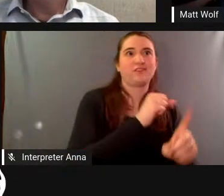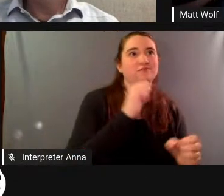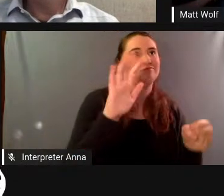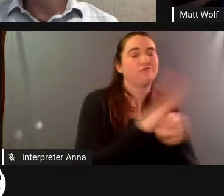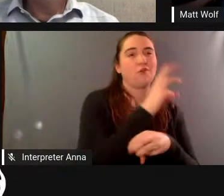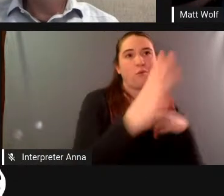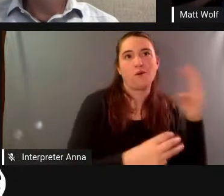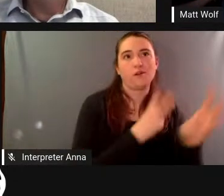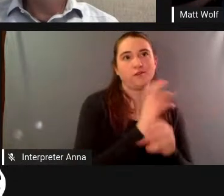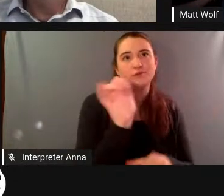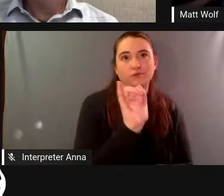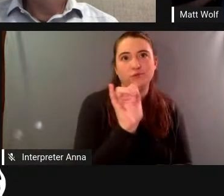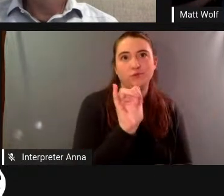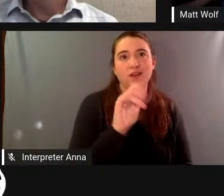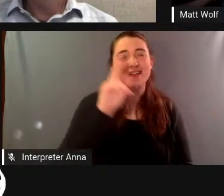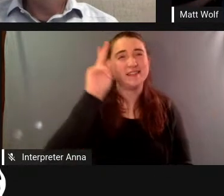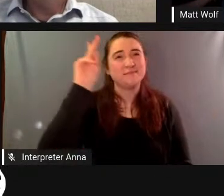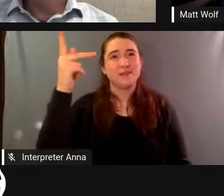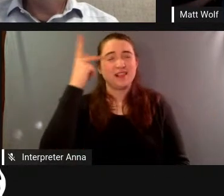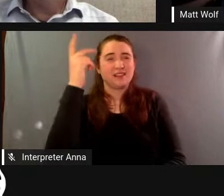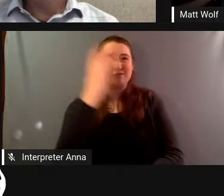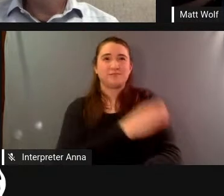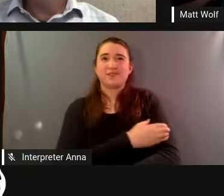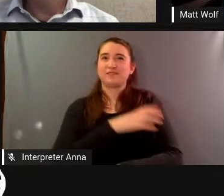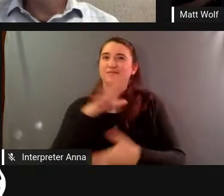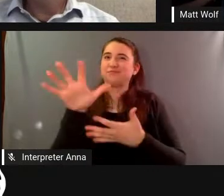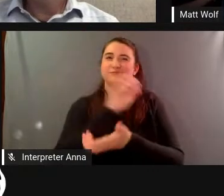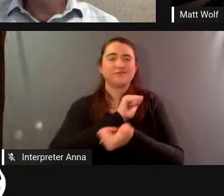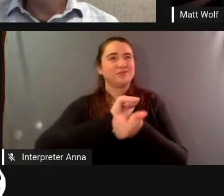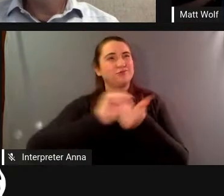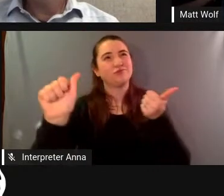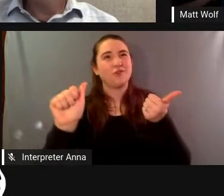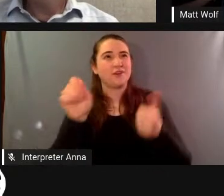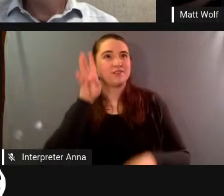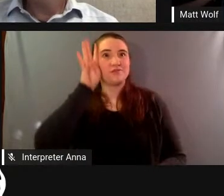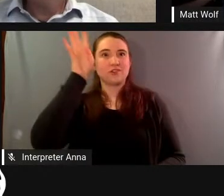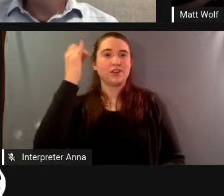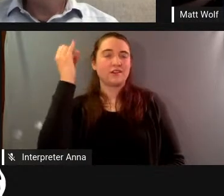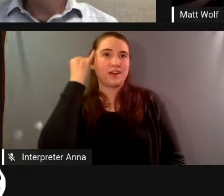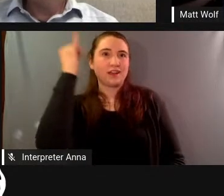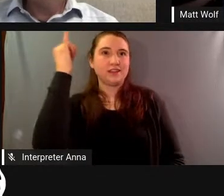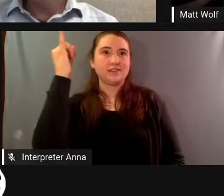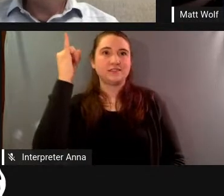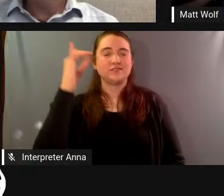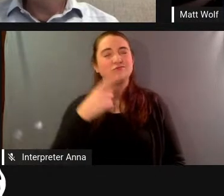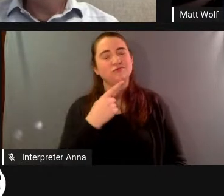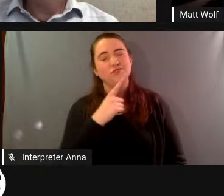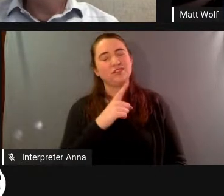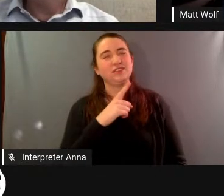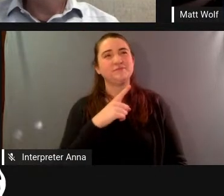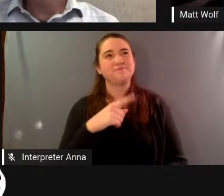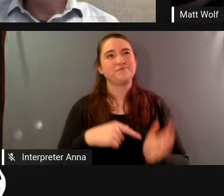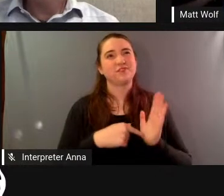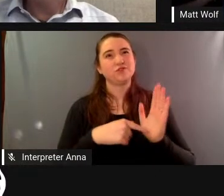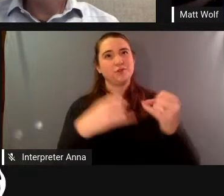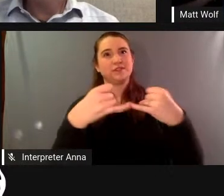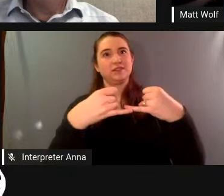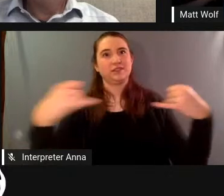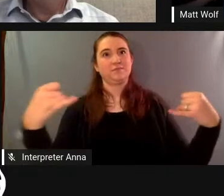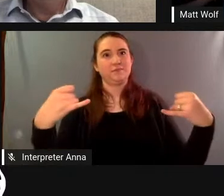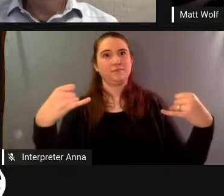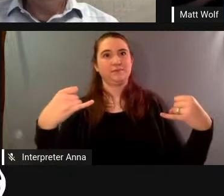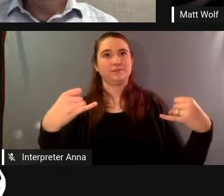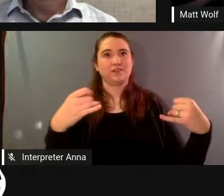that be um destroy vanguard ideas and show the limits of you know idealism